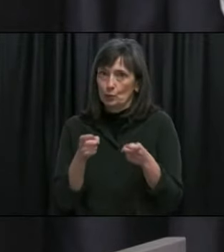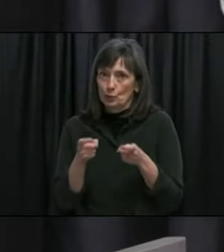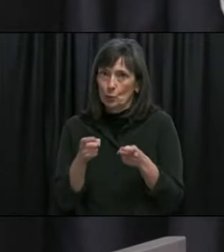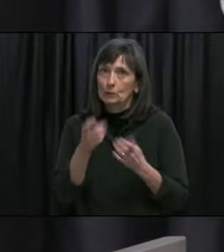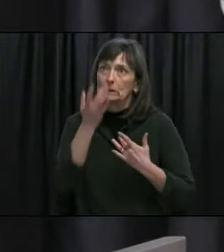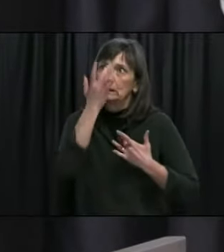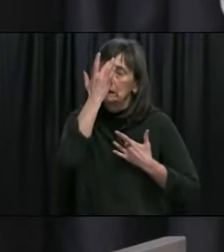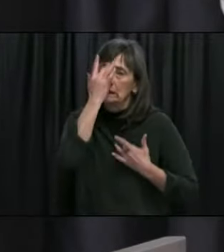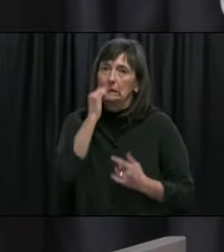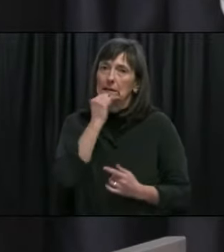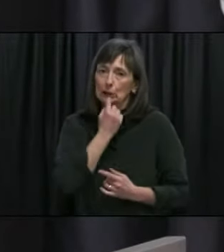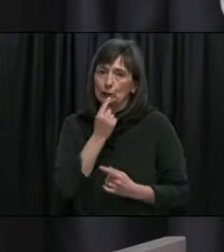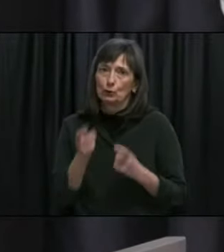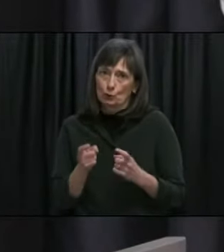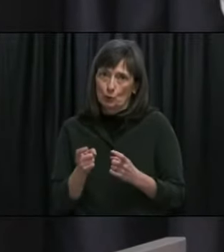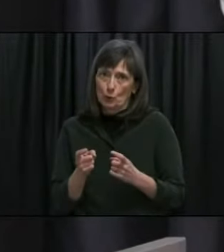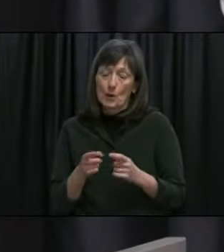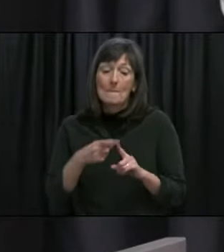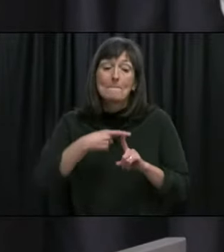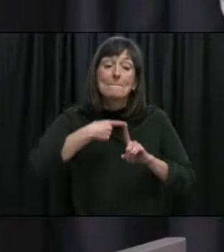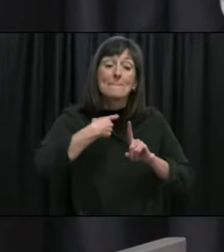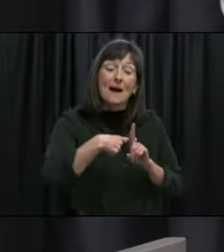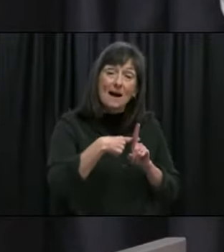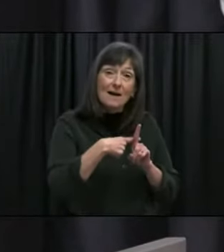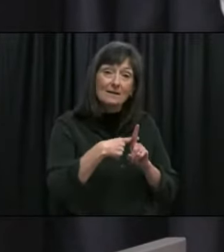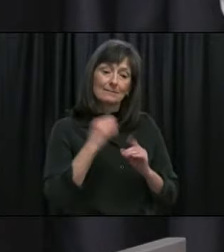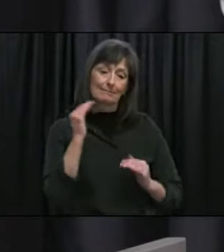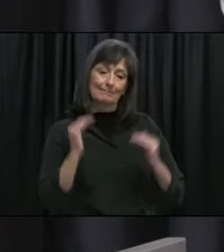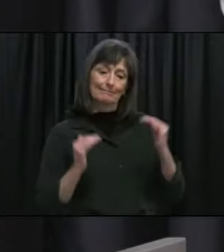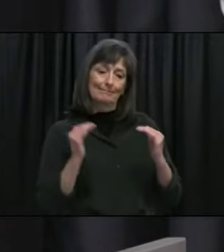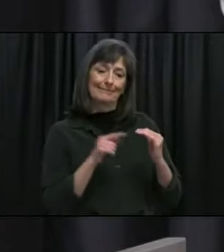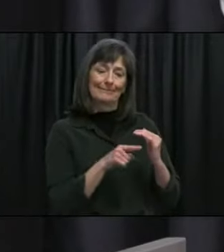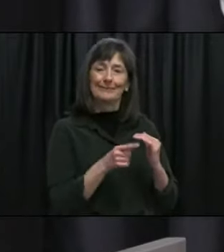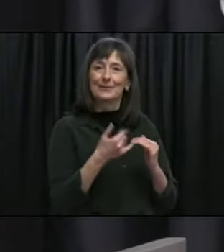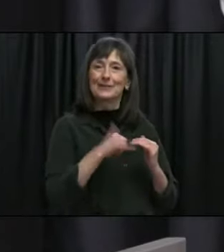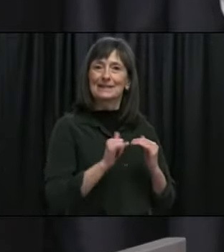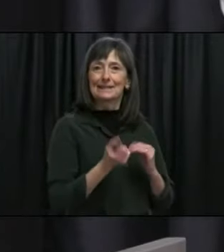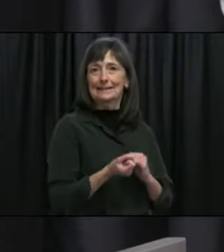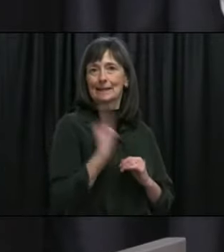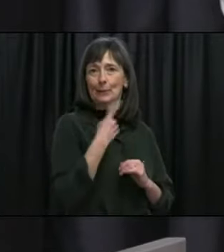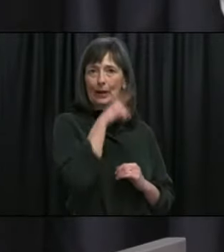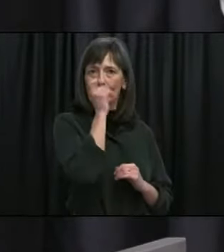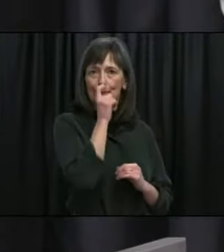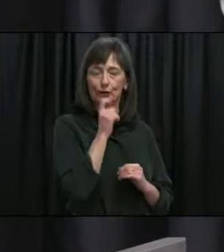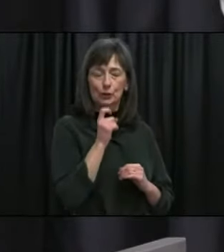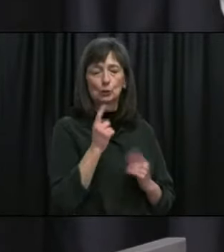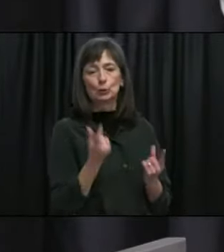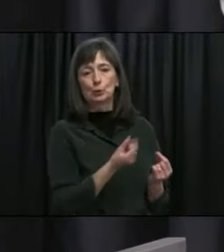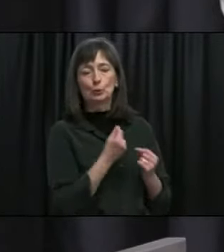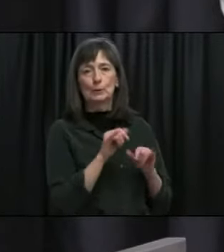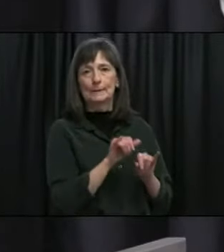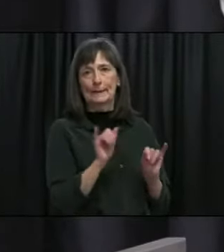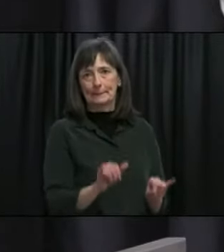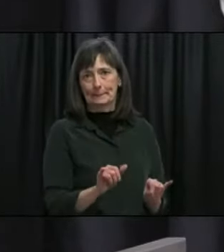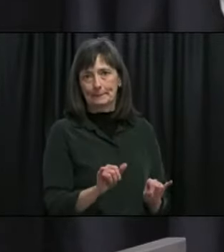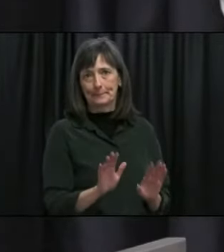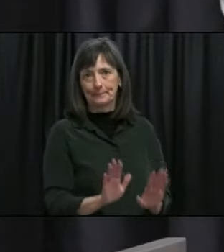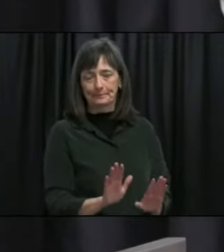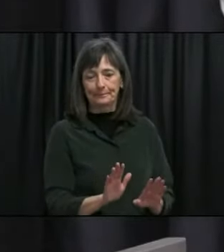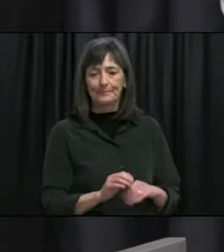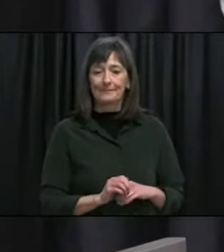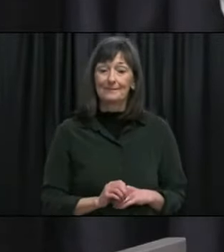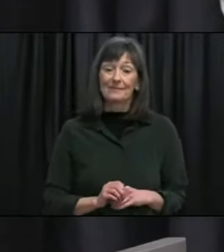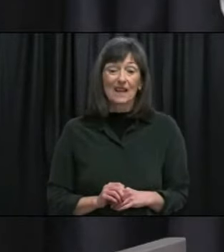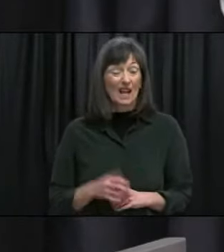being able to do the things that we were able to do before and I think that's going to take a little